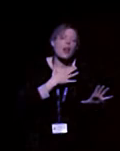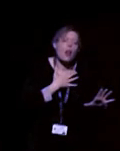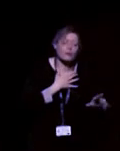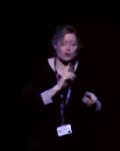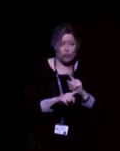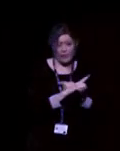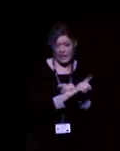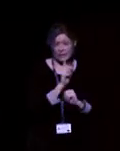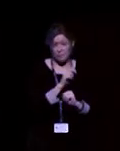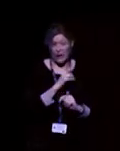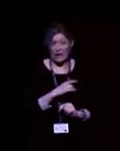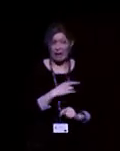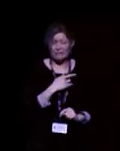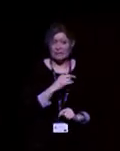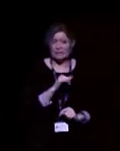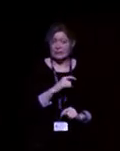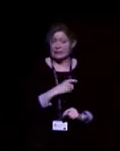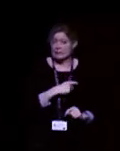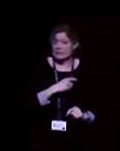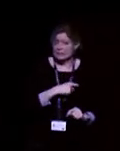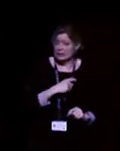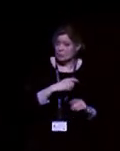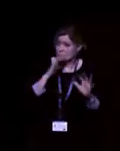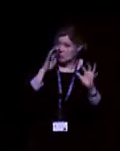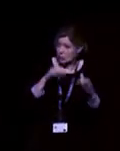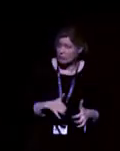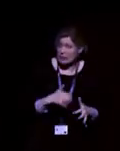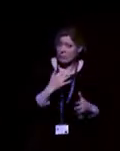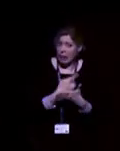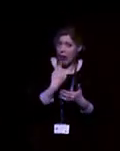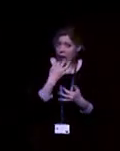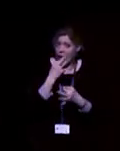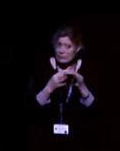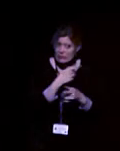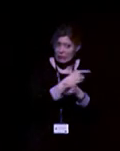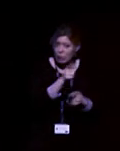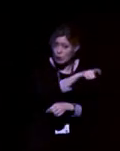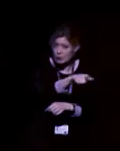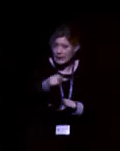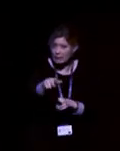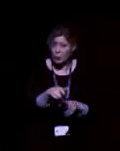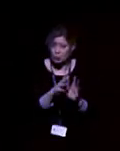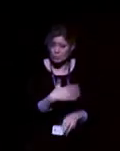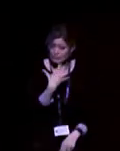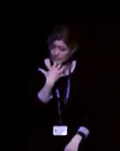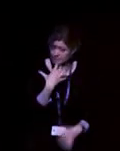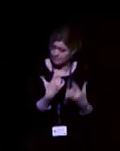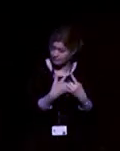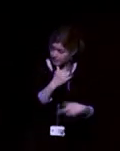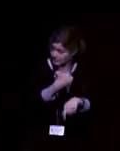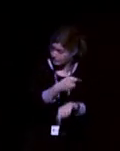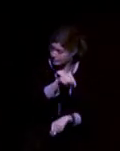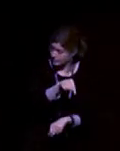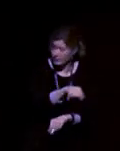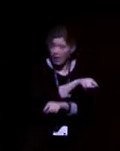but unfortunately they feel worried about asking the people in that meeting to have the device in the middle of the room. What if they think